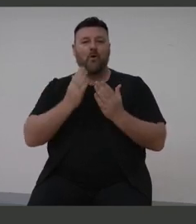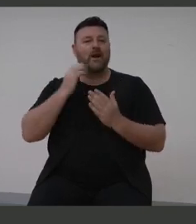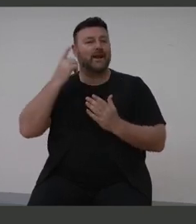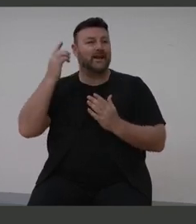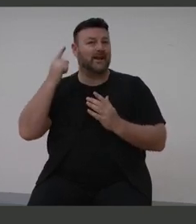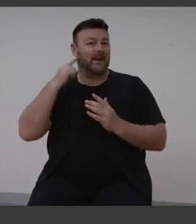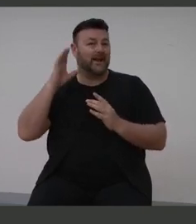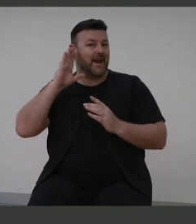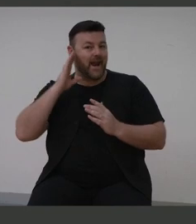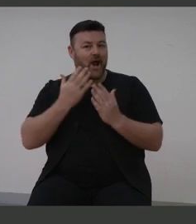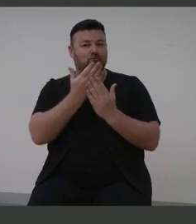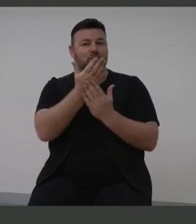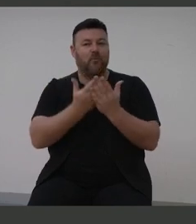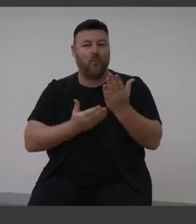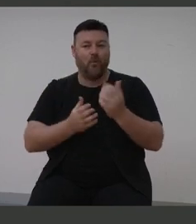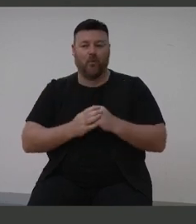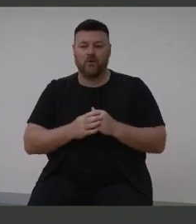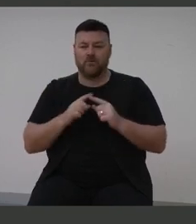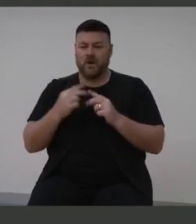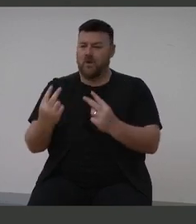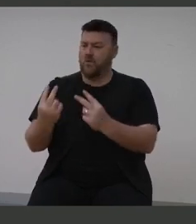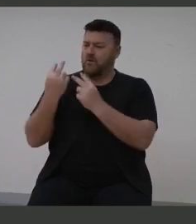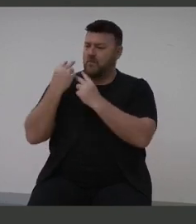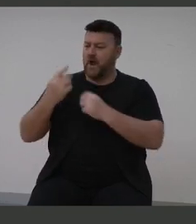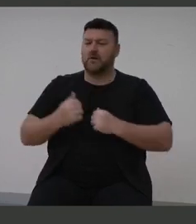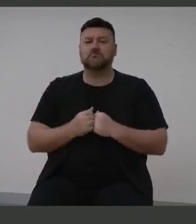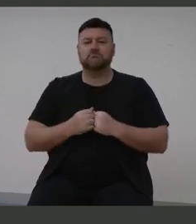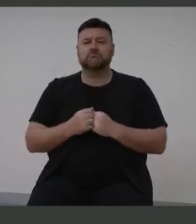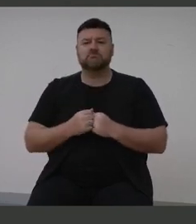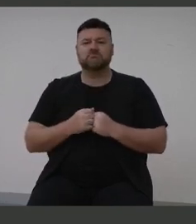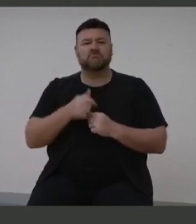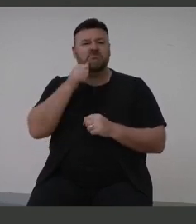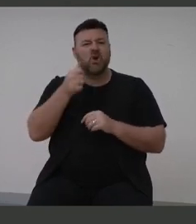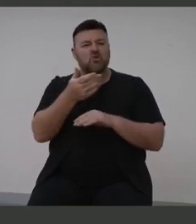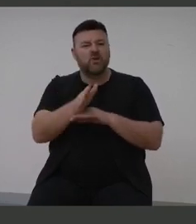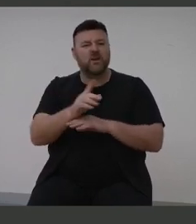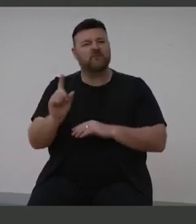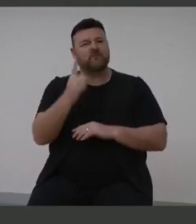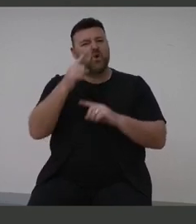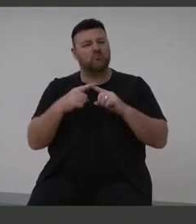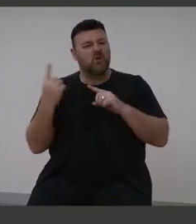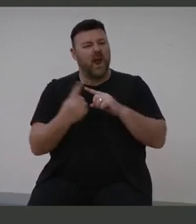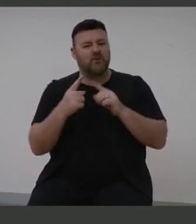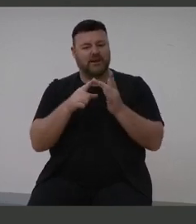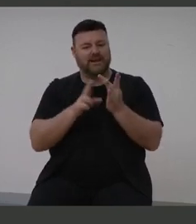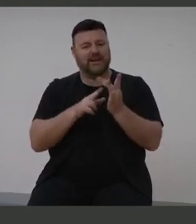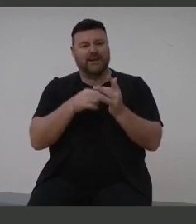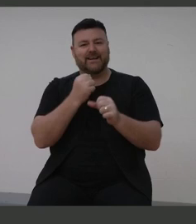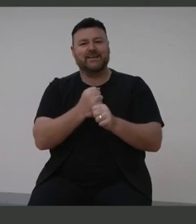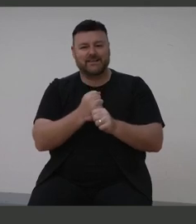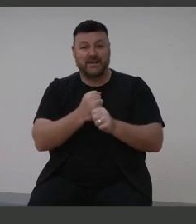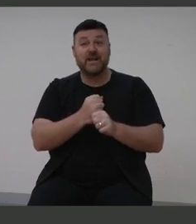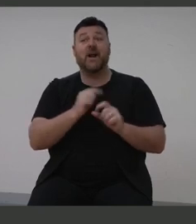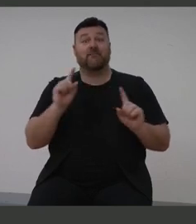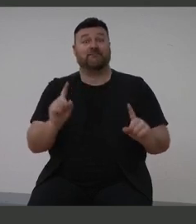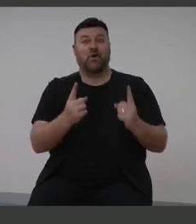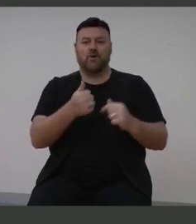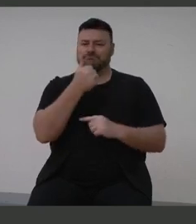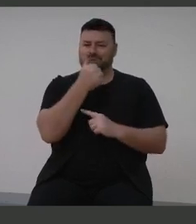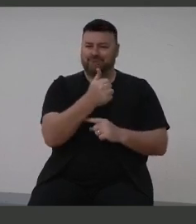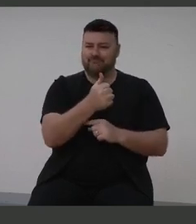we played a great first innings, but as all great cricketers know, the second inning